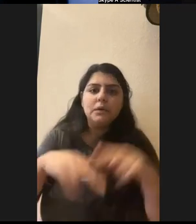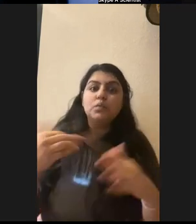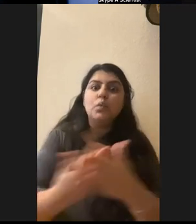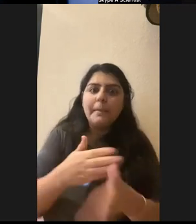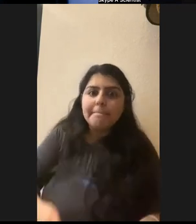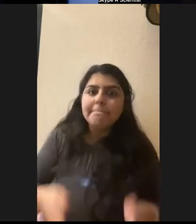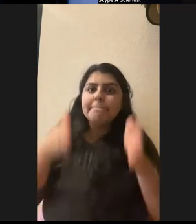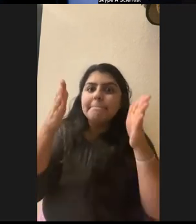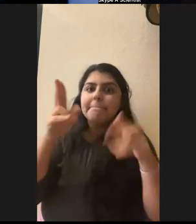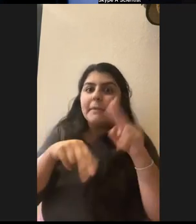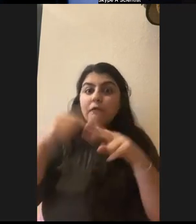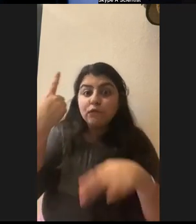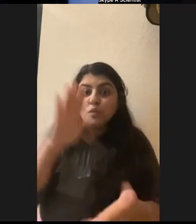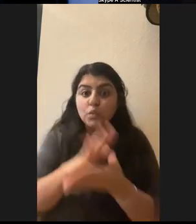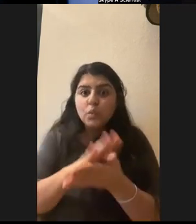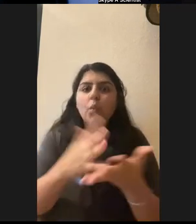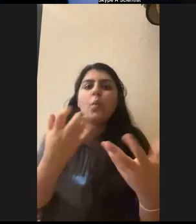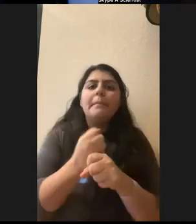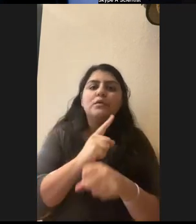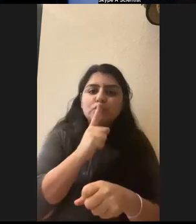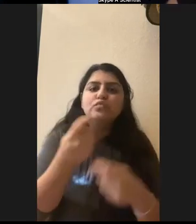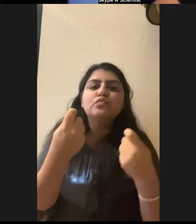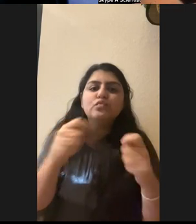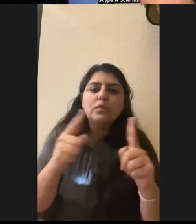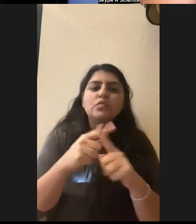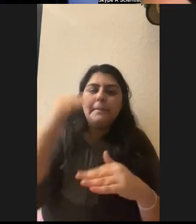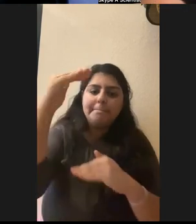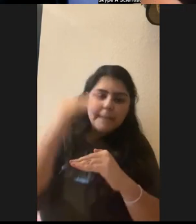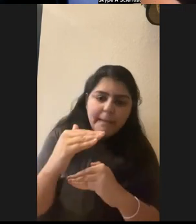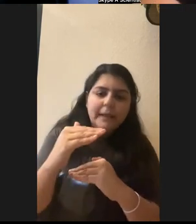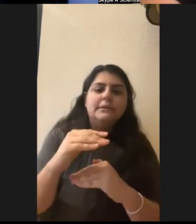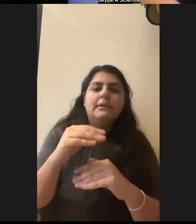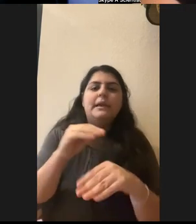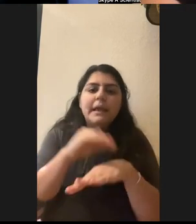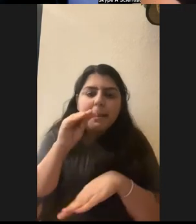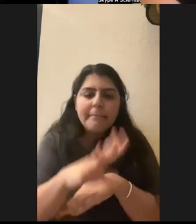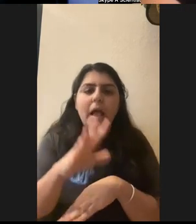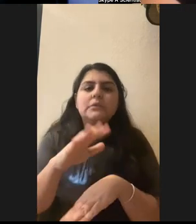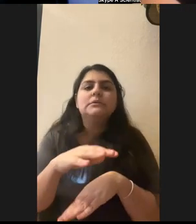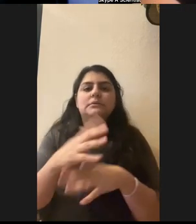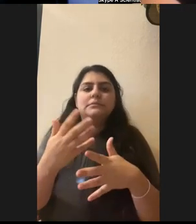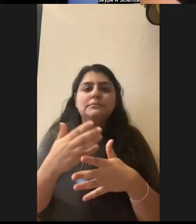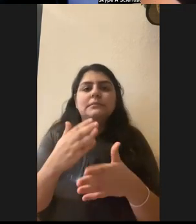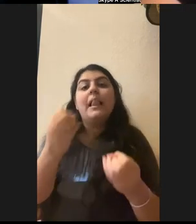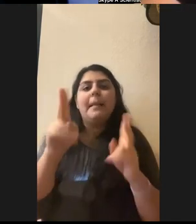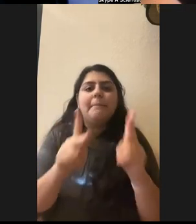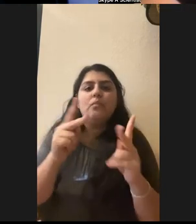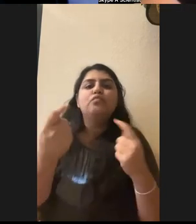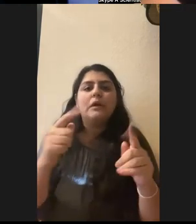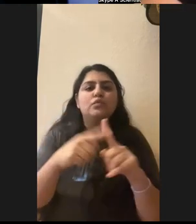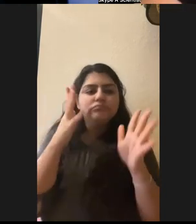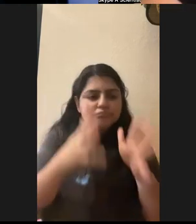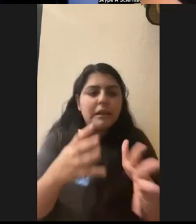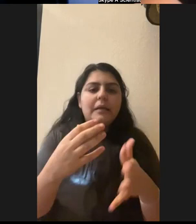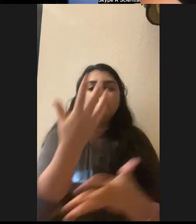for a school or something, we still want to try to minimize the impact. We try to, a lot of places will try to, you know, leave as many trees and